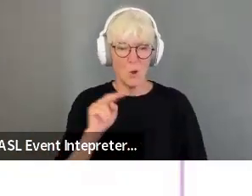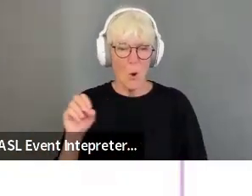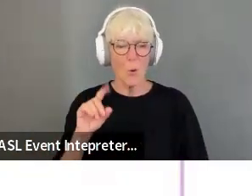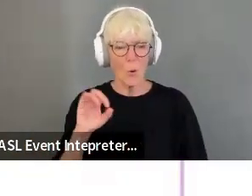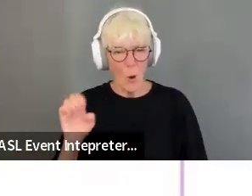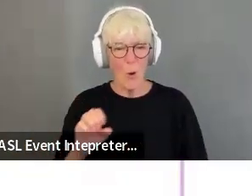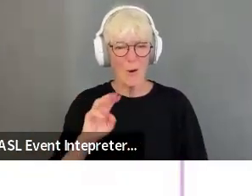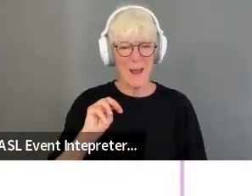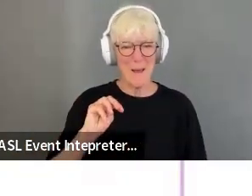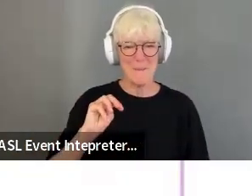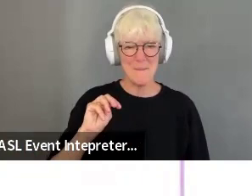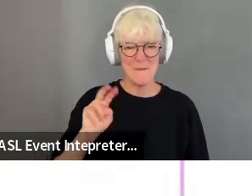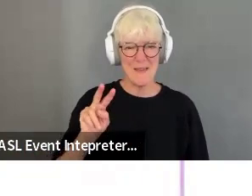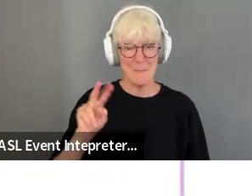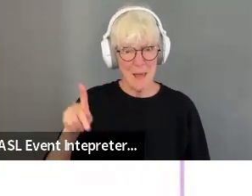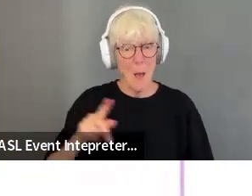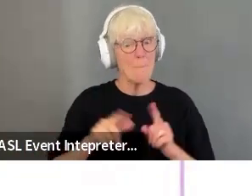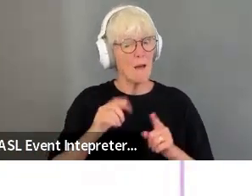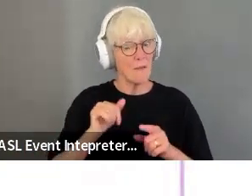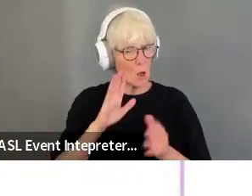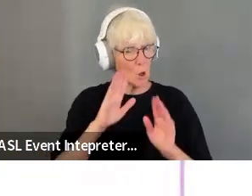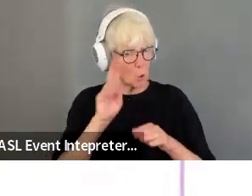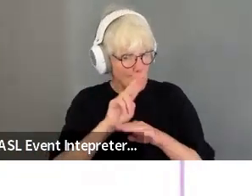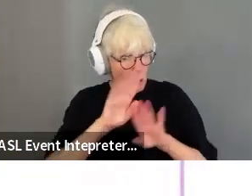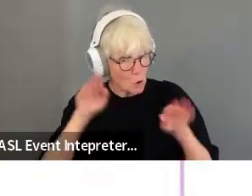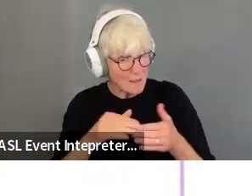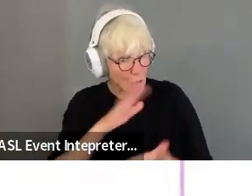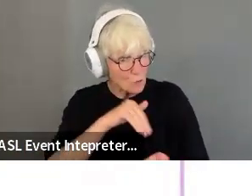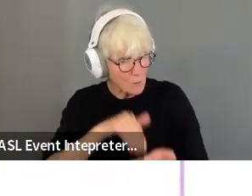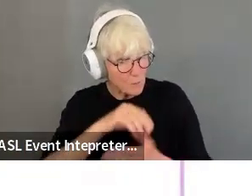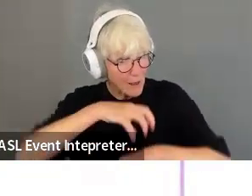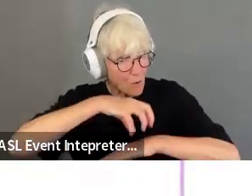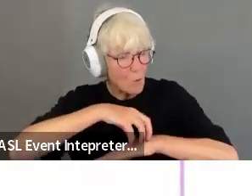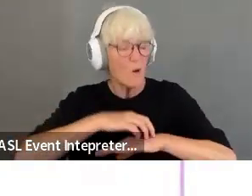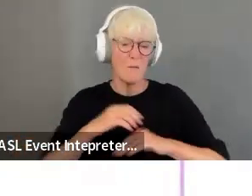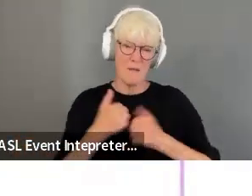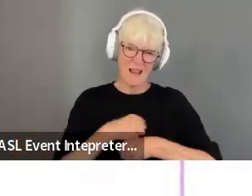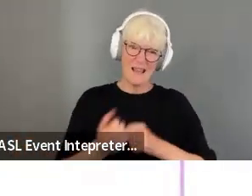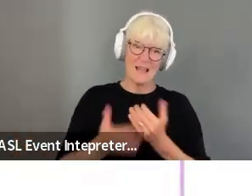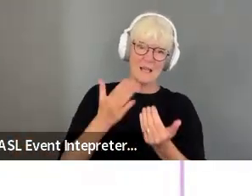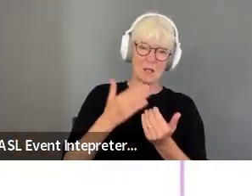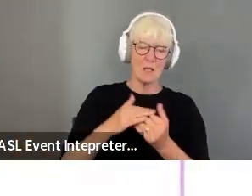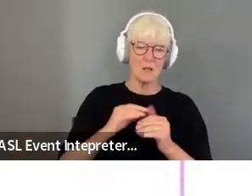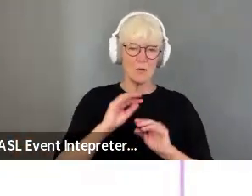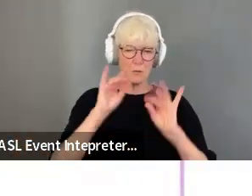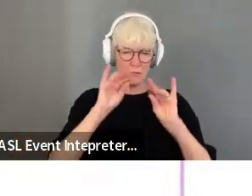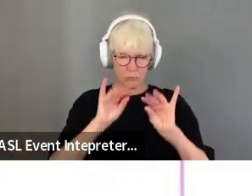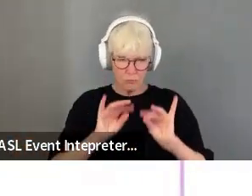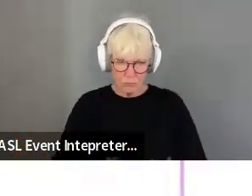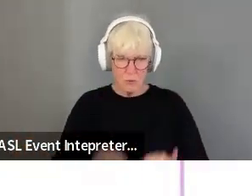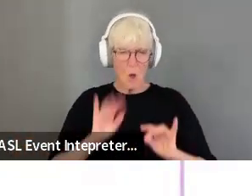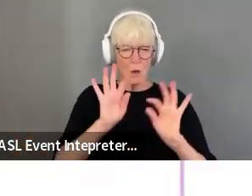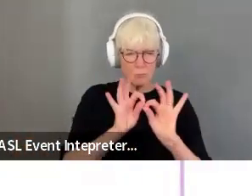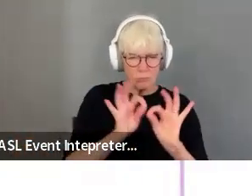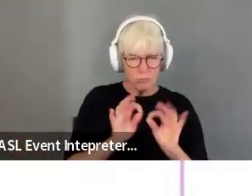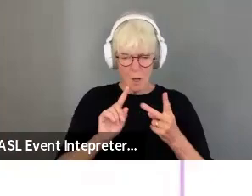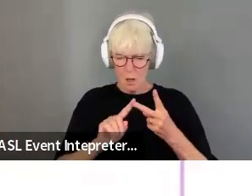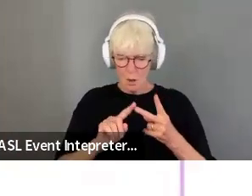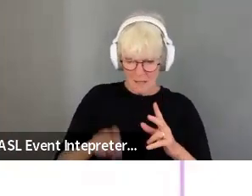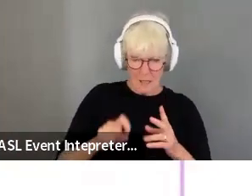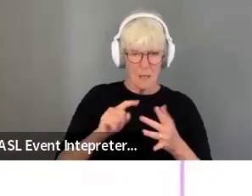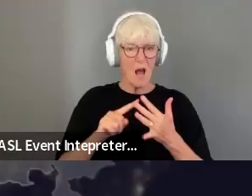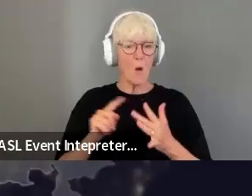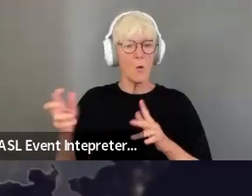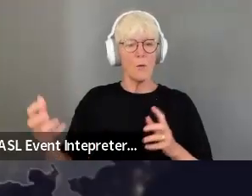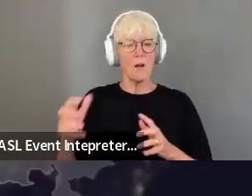but the accessible, user-centric platform we are building towards will make it even easier to lay out your needs, your budget, and your preferences so we can find you a